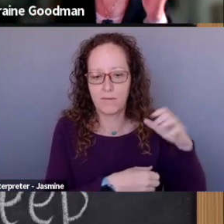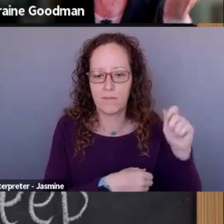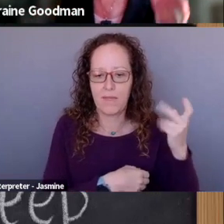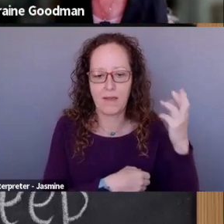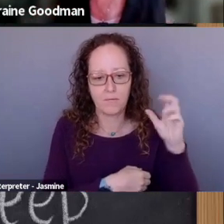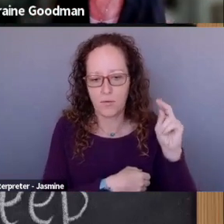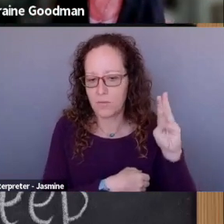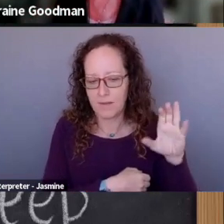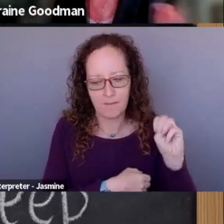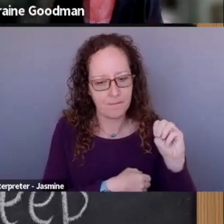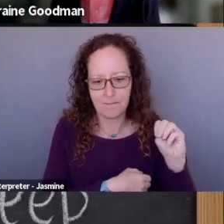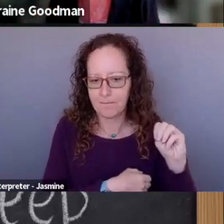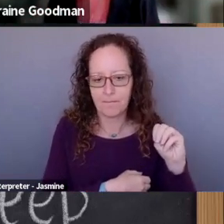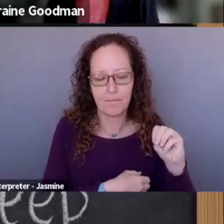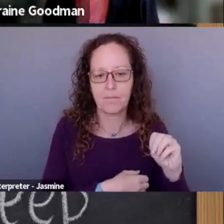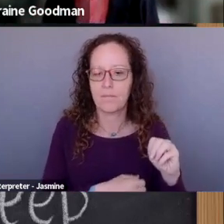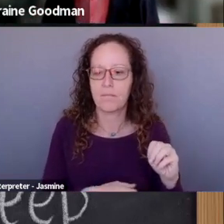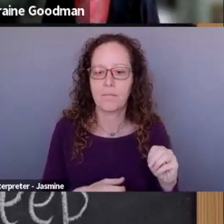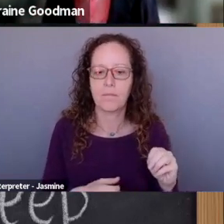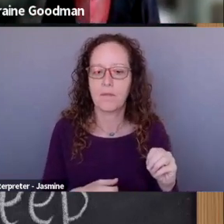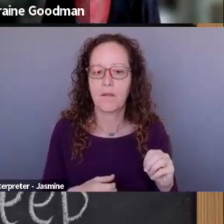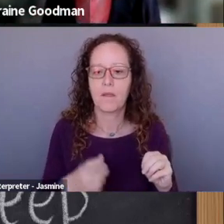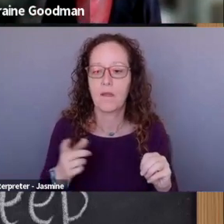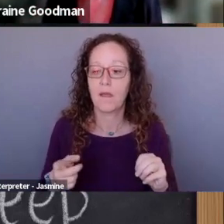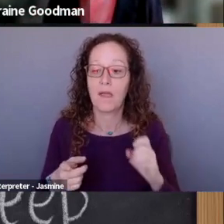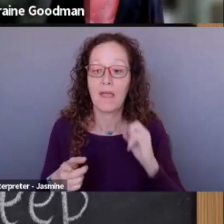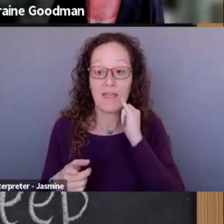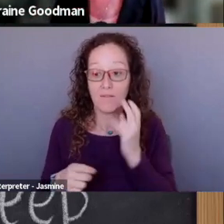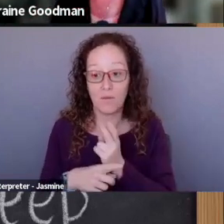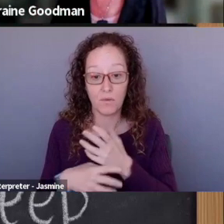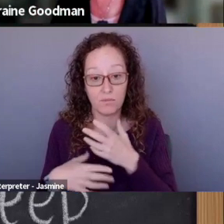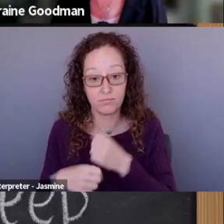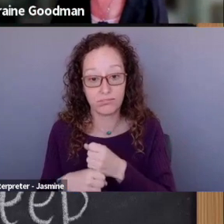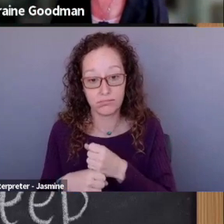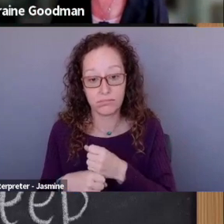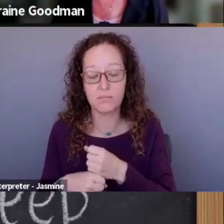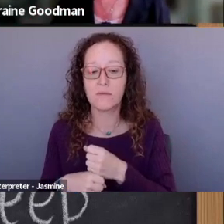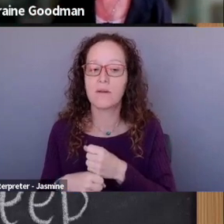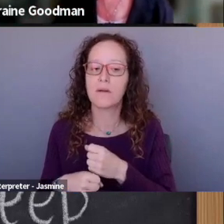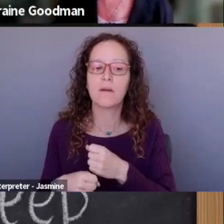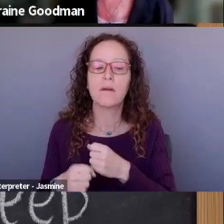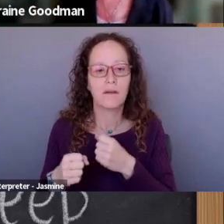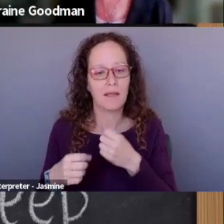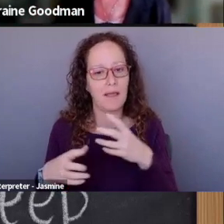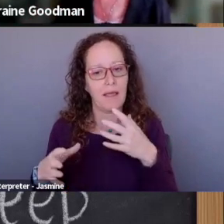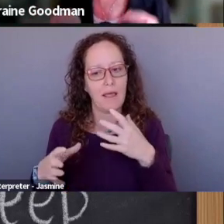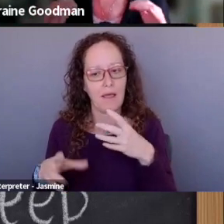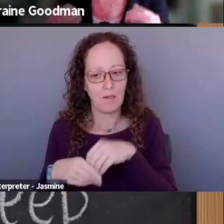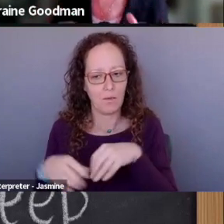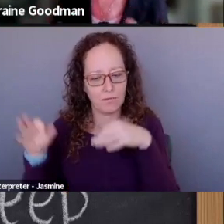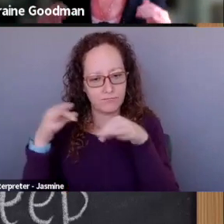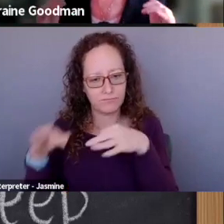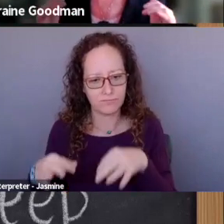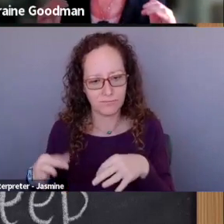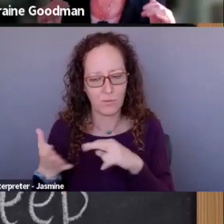flip three pages to find out what your acronym actually means. Um, just keep it as simple as you can. Straight